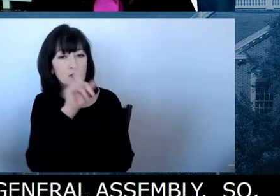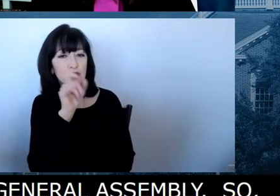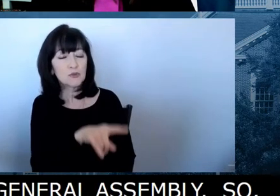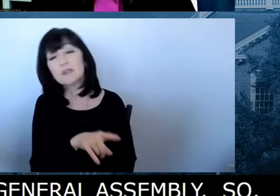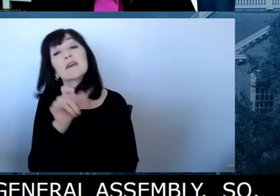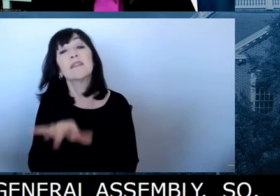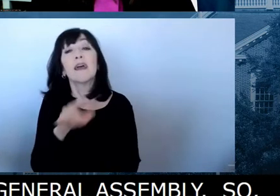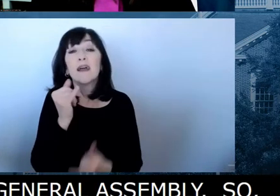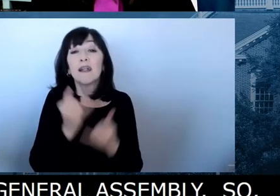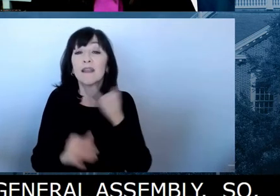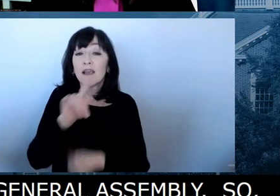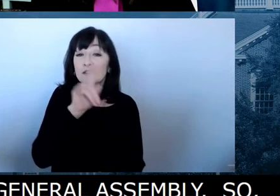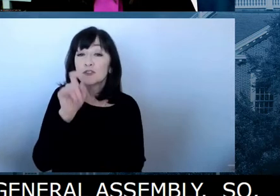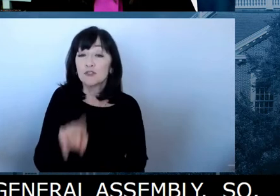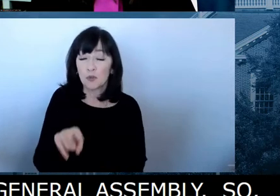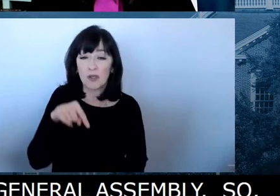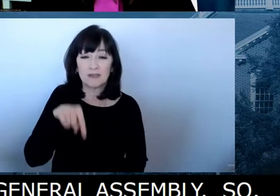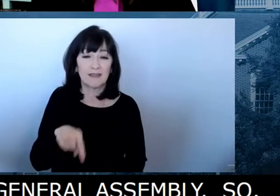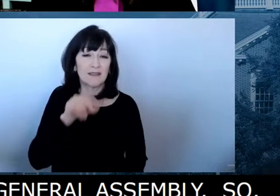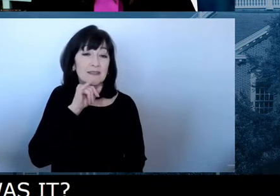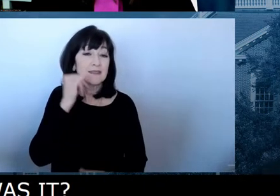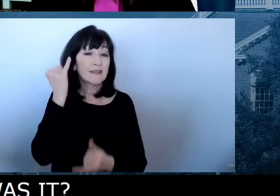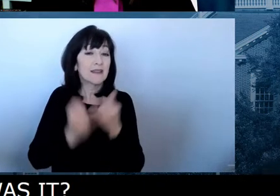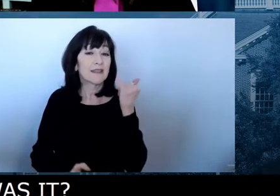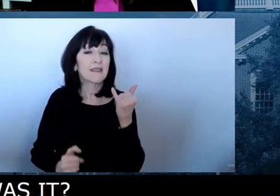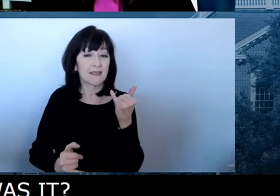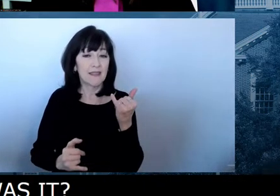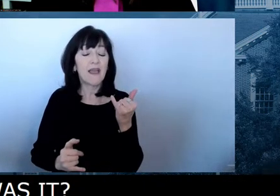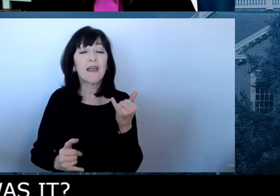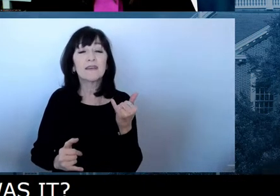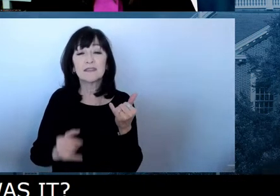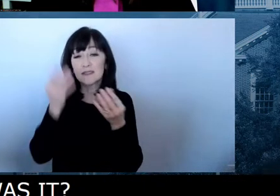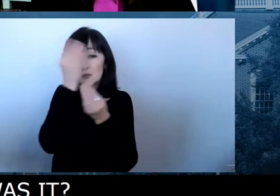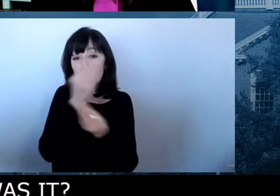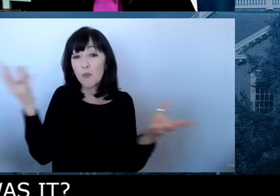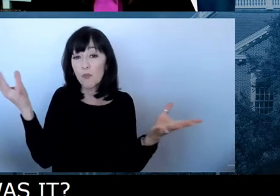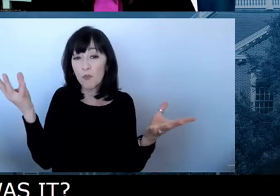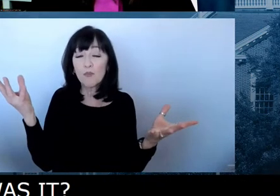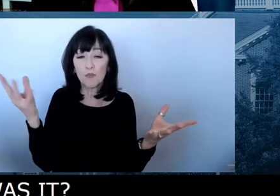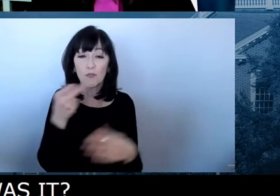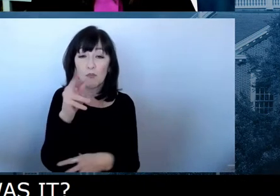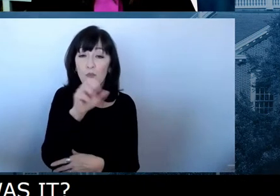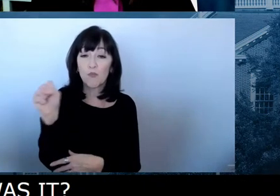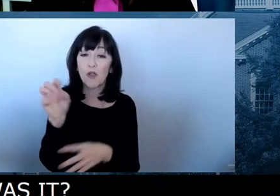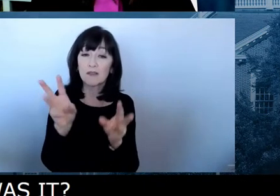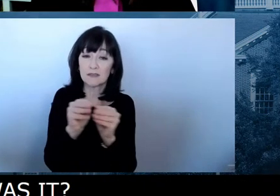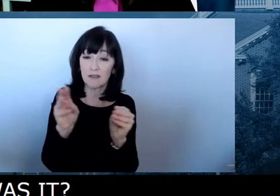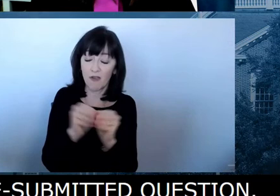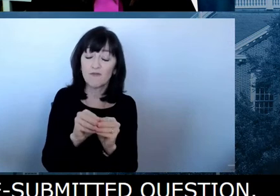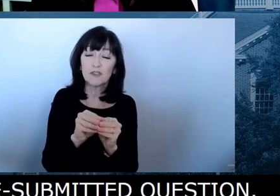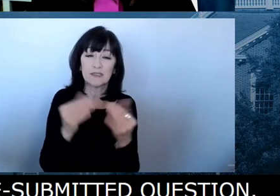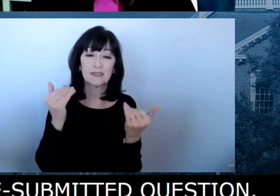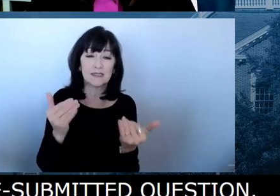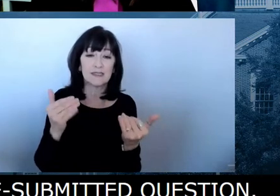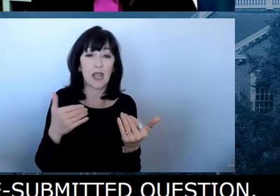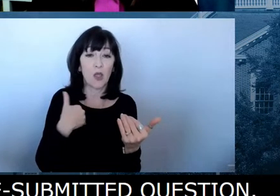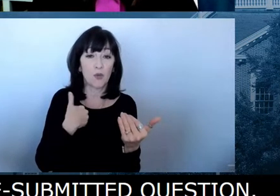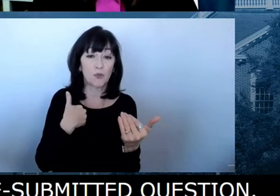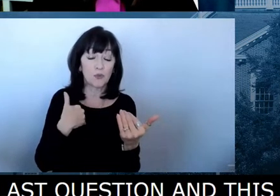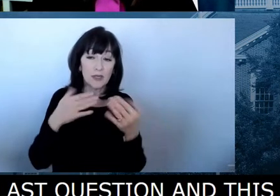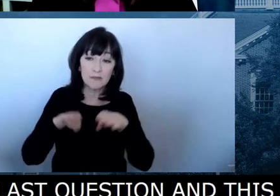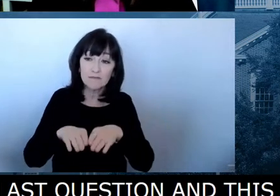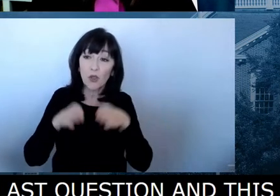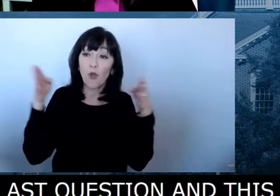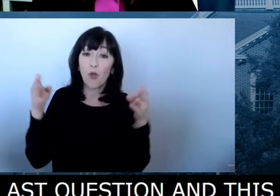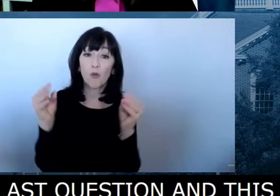was the last question. And this is the last press conference, uh, for the time being, as we move into this new phase, uh, it's a better phase.